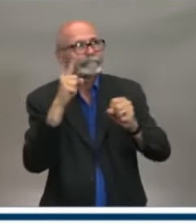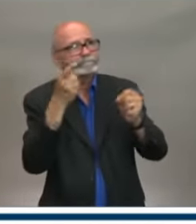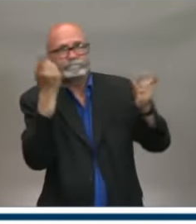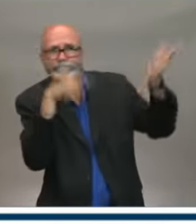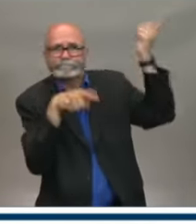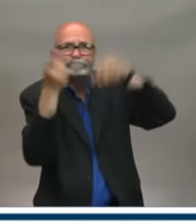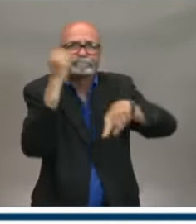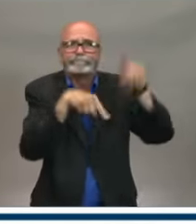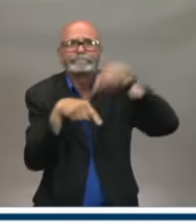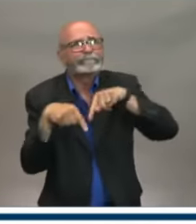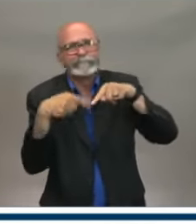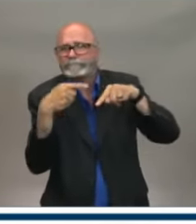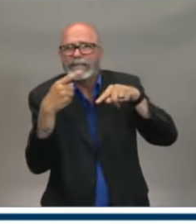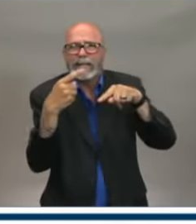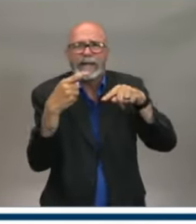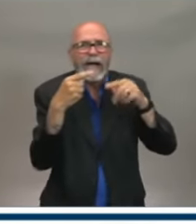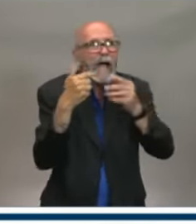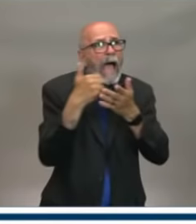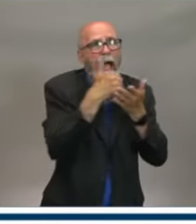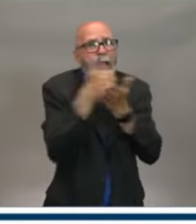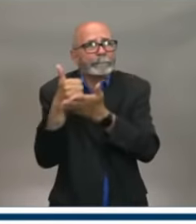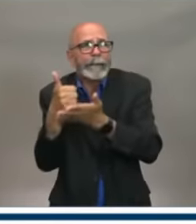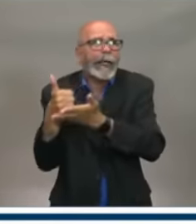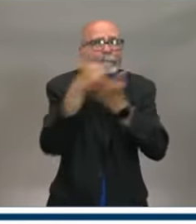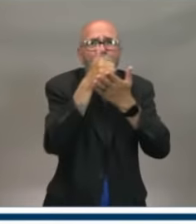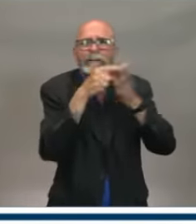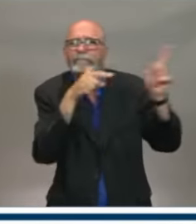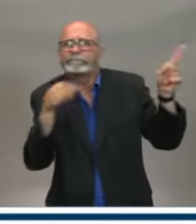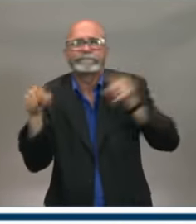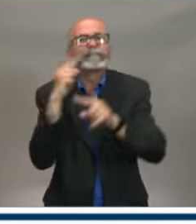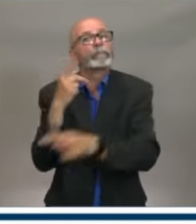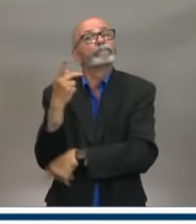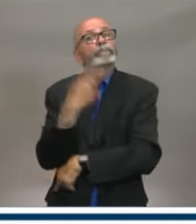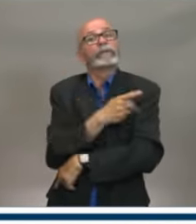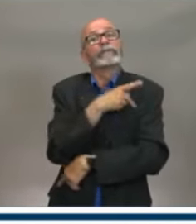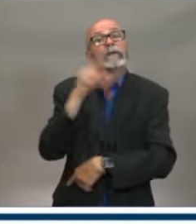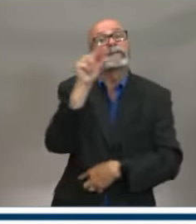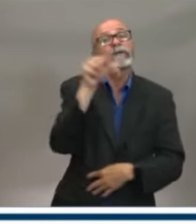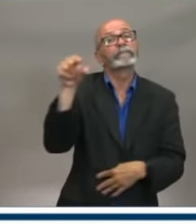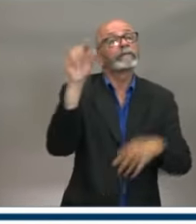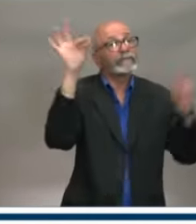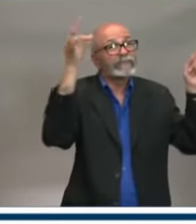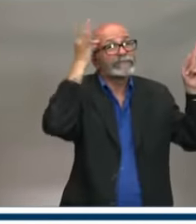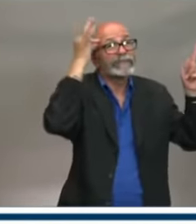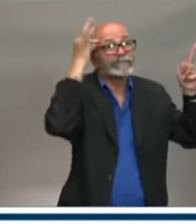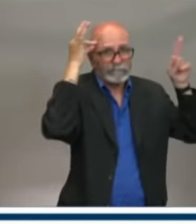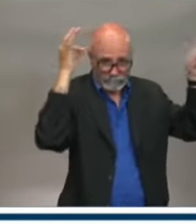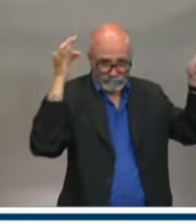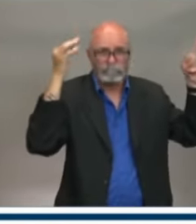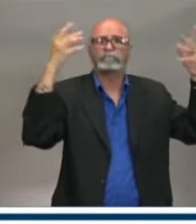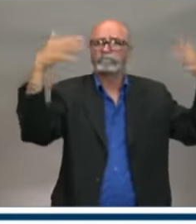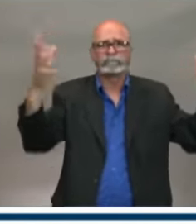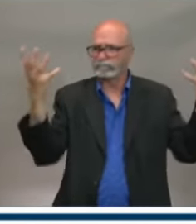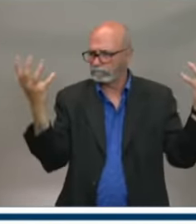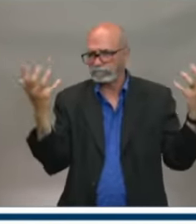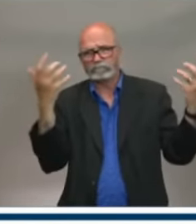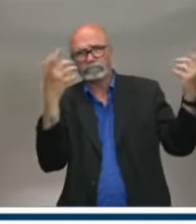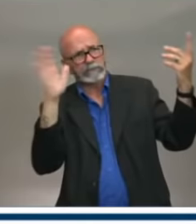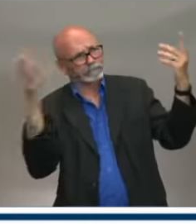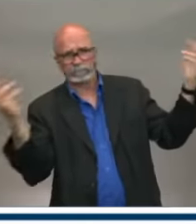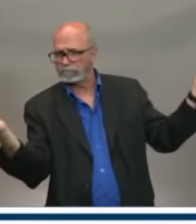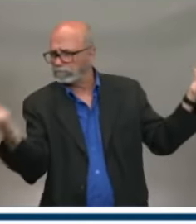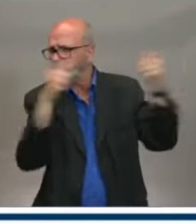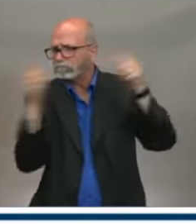business would pay, as well as both the provincial and federal government would be part of that. So we think it's a good program. On top of that, we